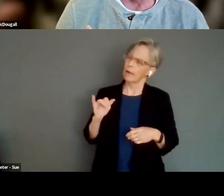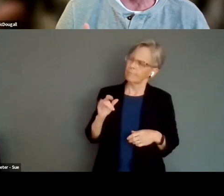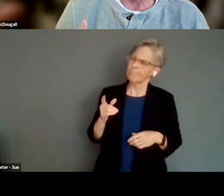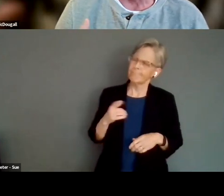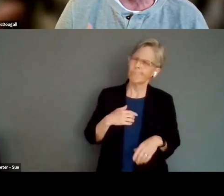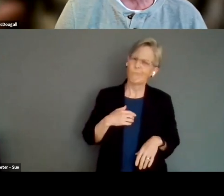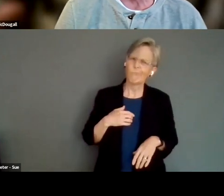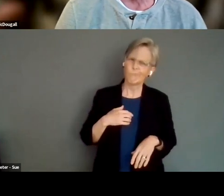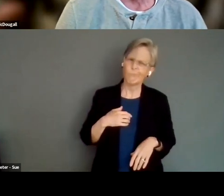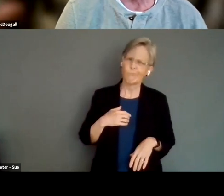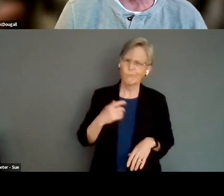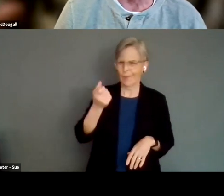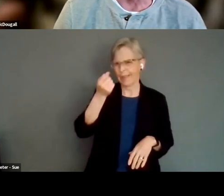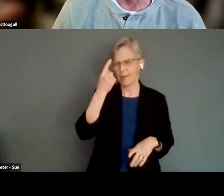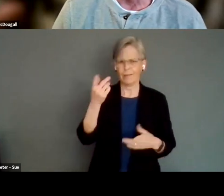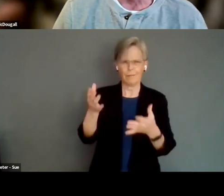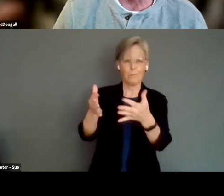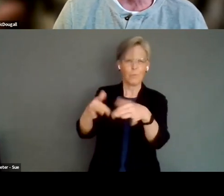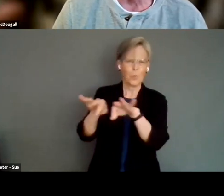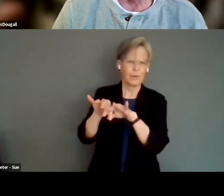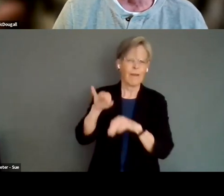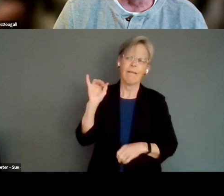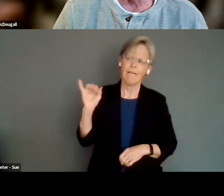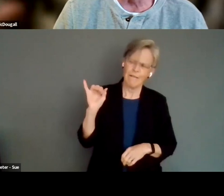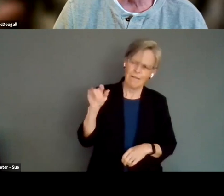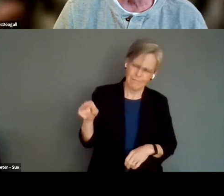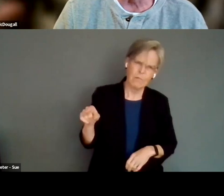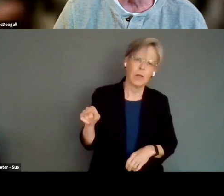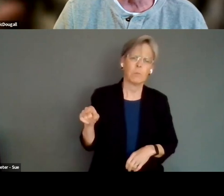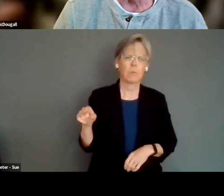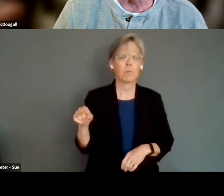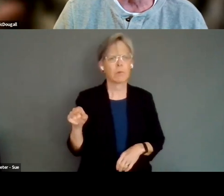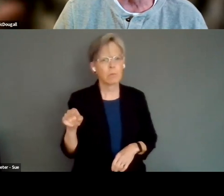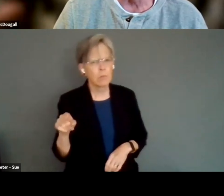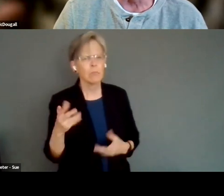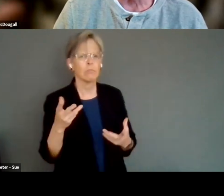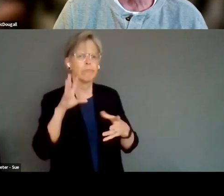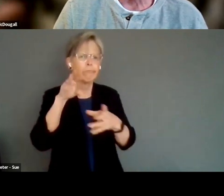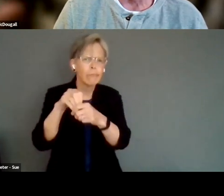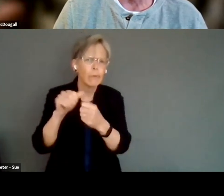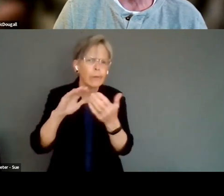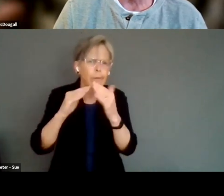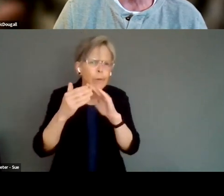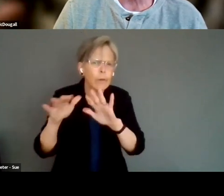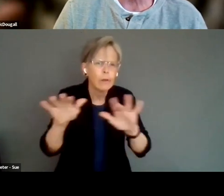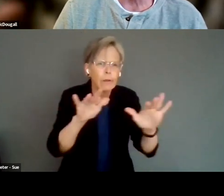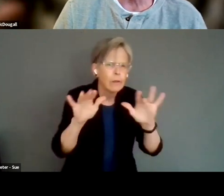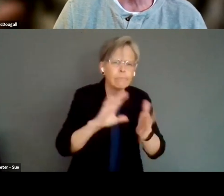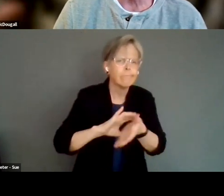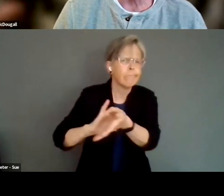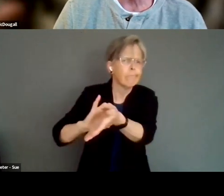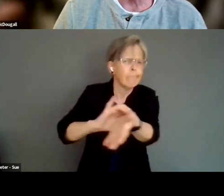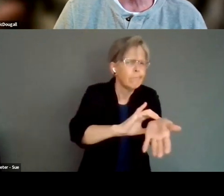significance and importance of making those connections with the with the community. And I guess